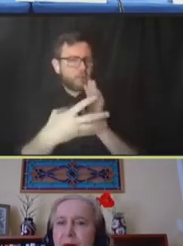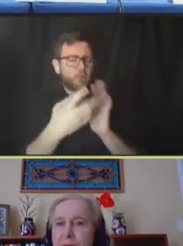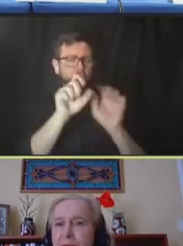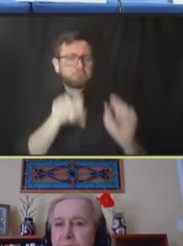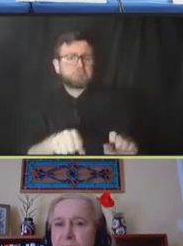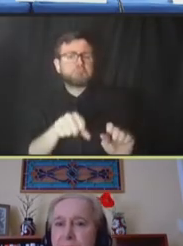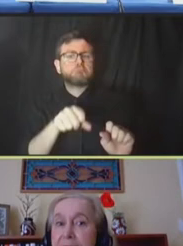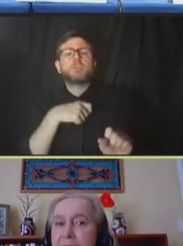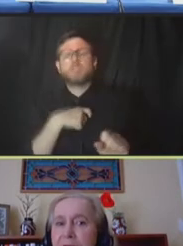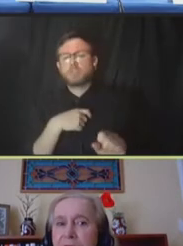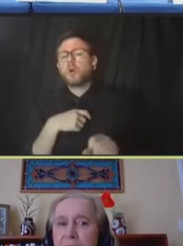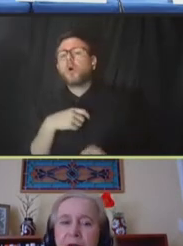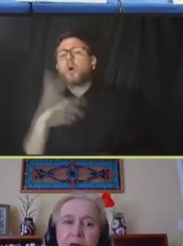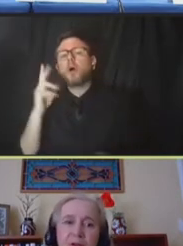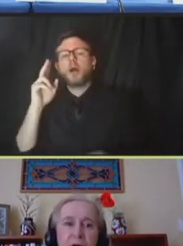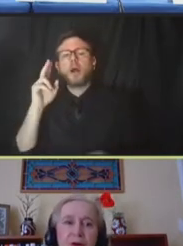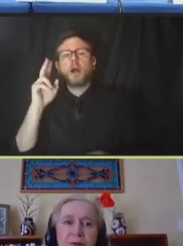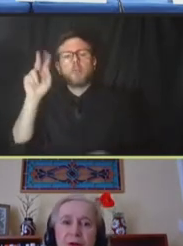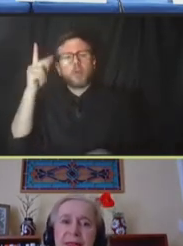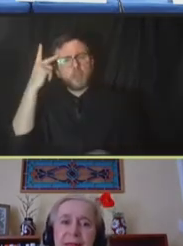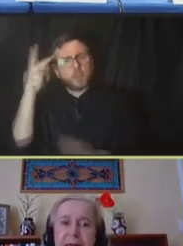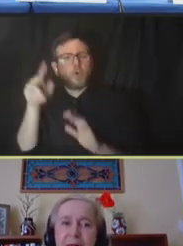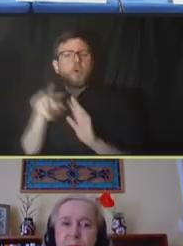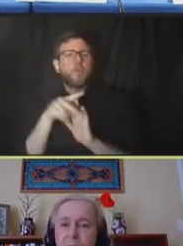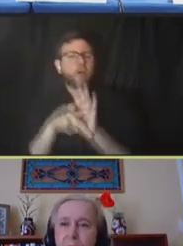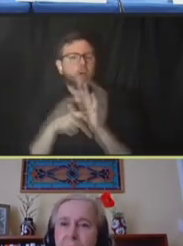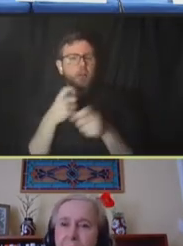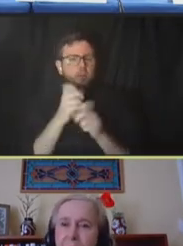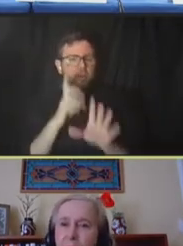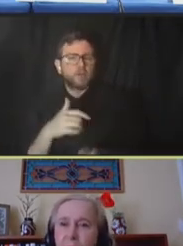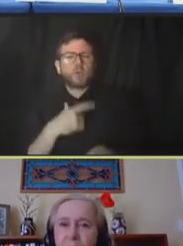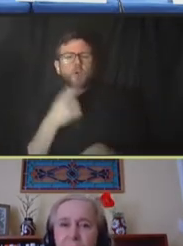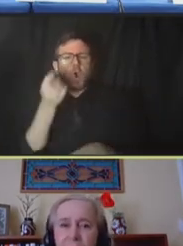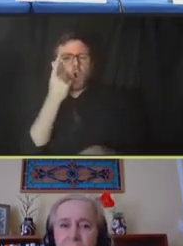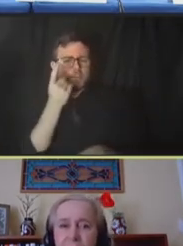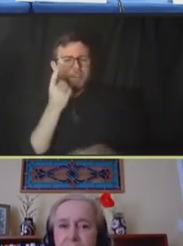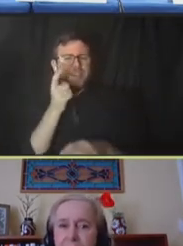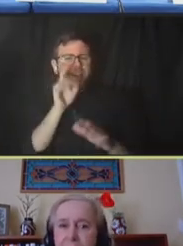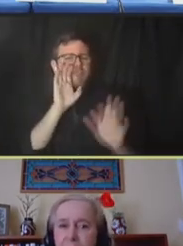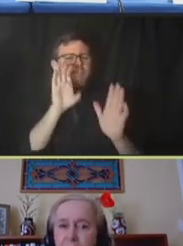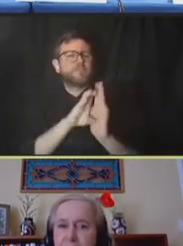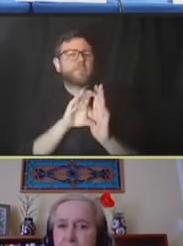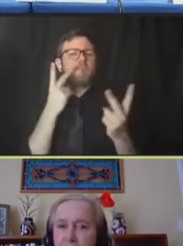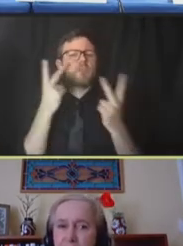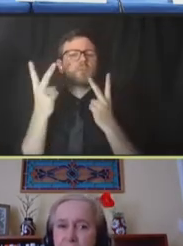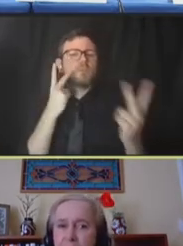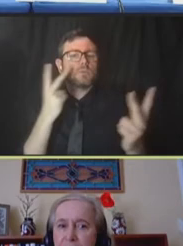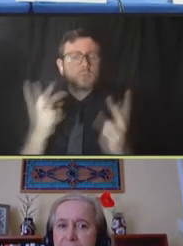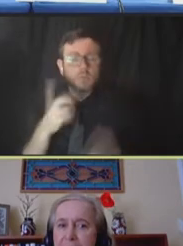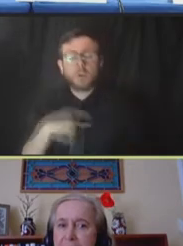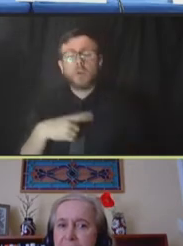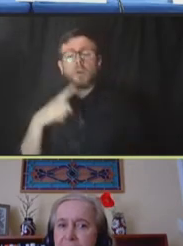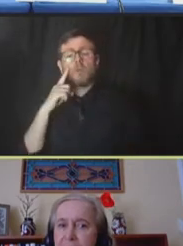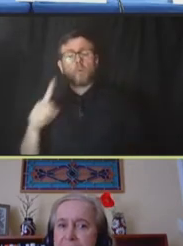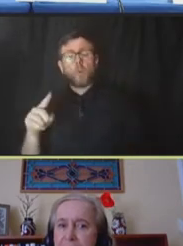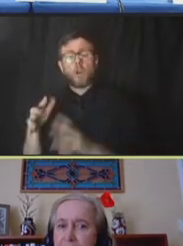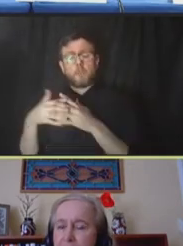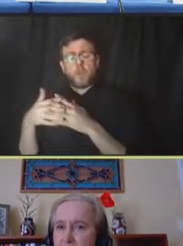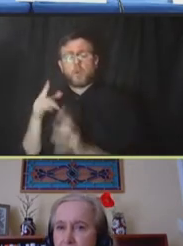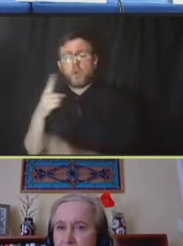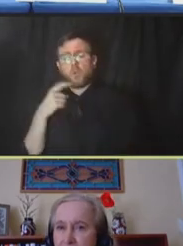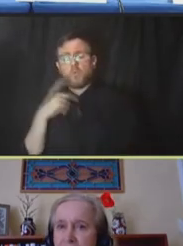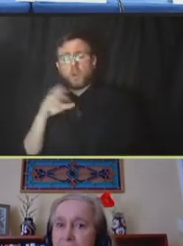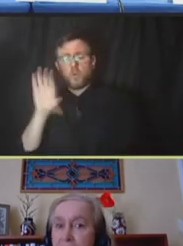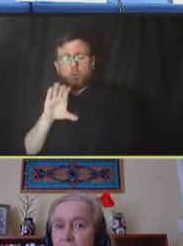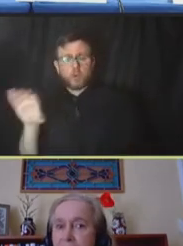respond to visualization. So, for example, in our work for the American Red Cross, you can see the different tiers